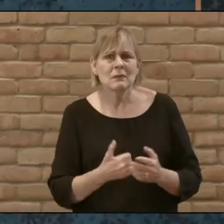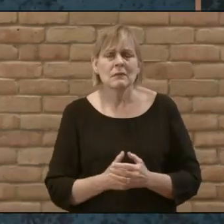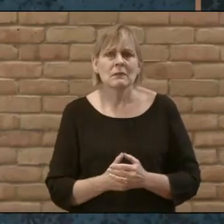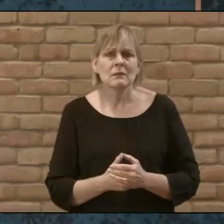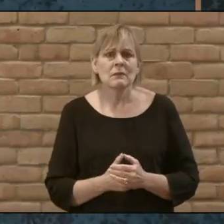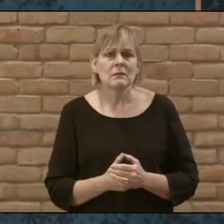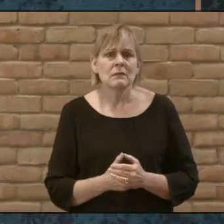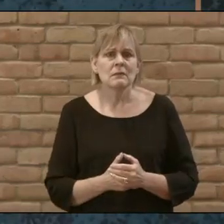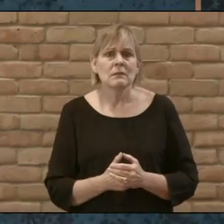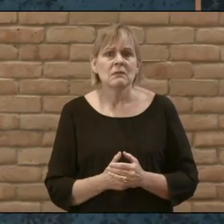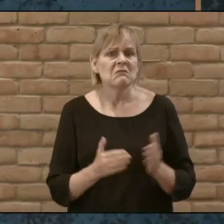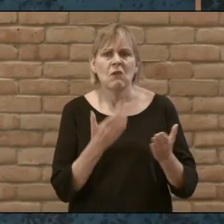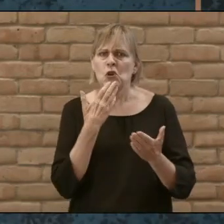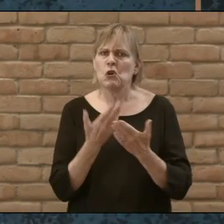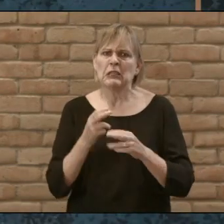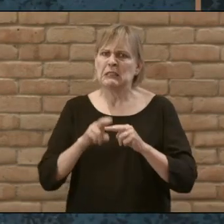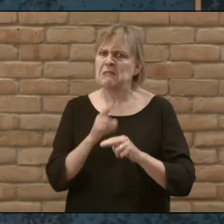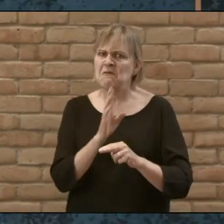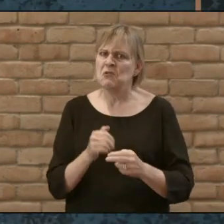We're never going to get a good seat.